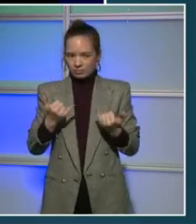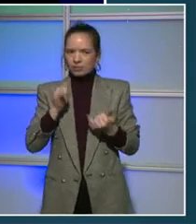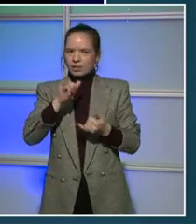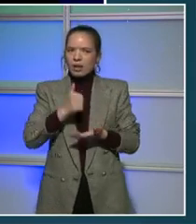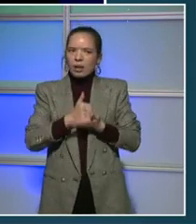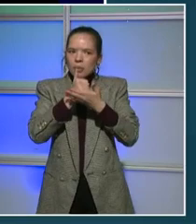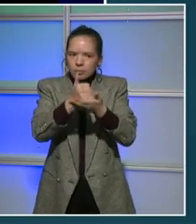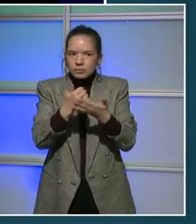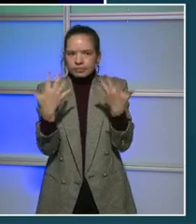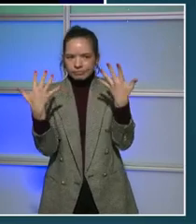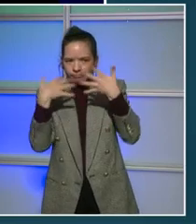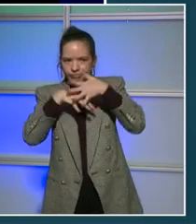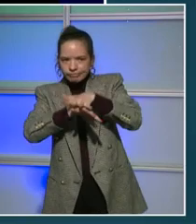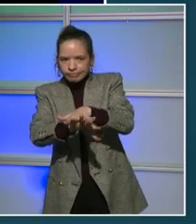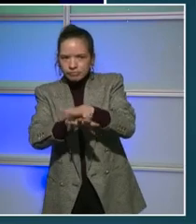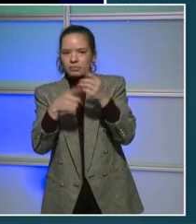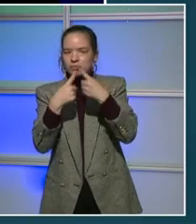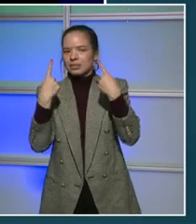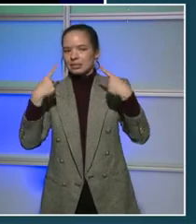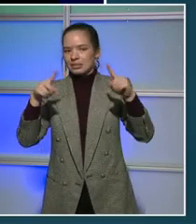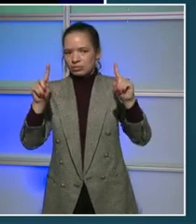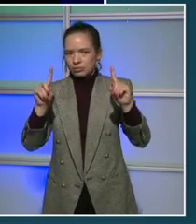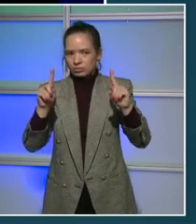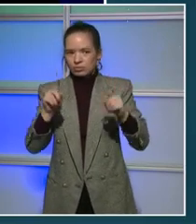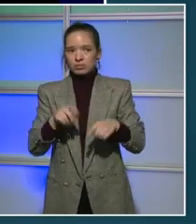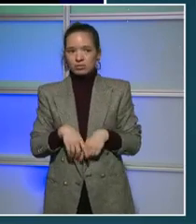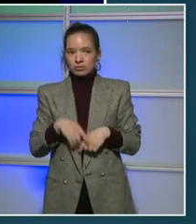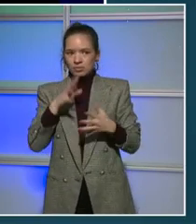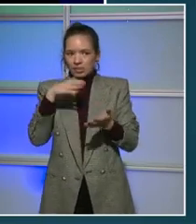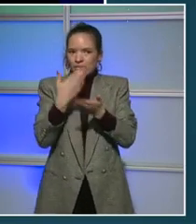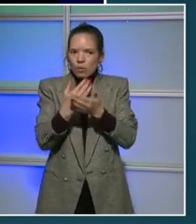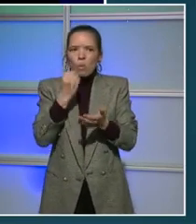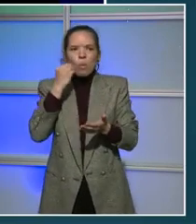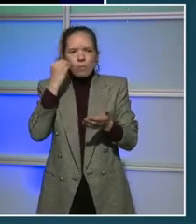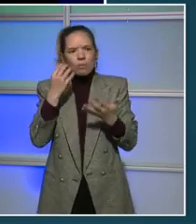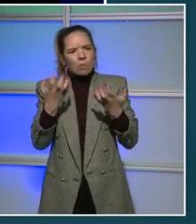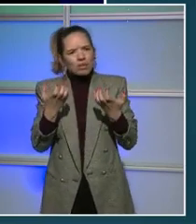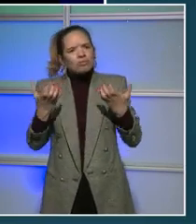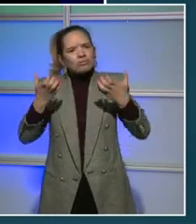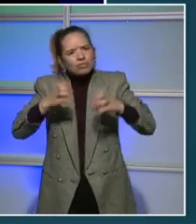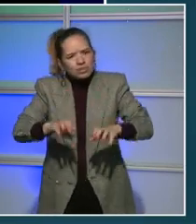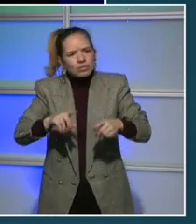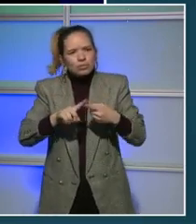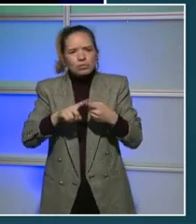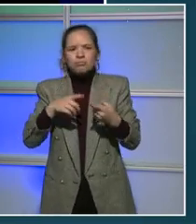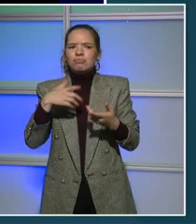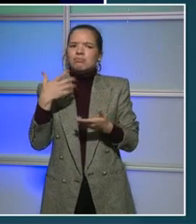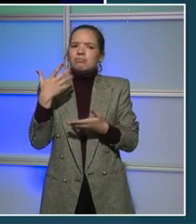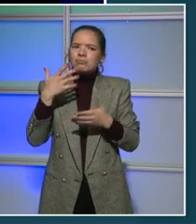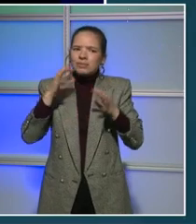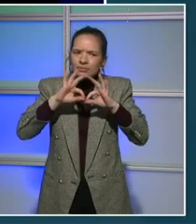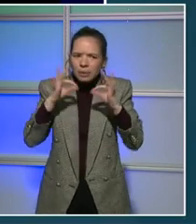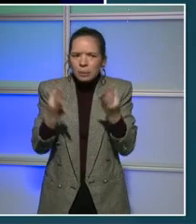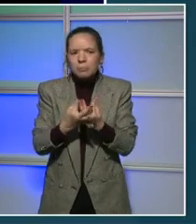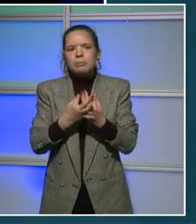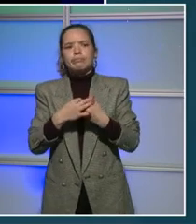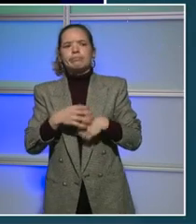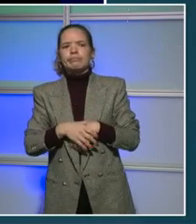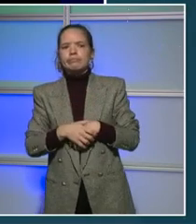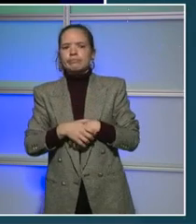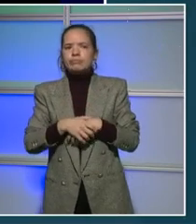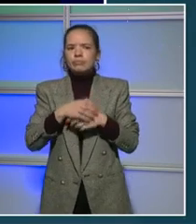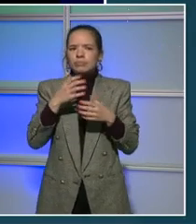want them to come home and have a shot at getting back with their families and getting back to employment